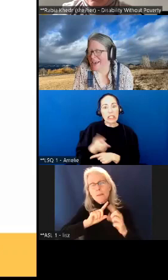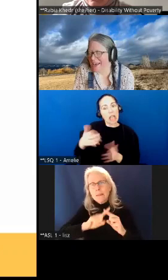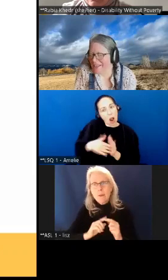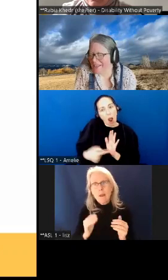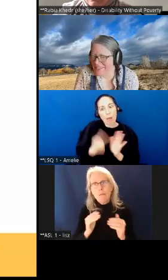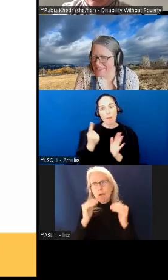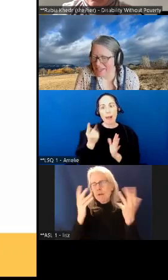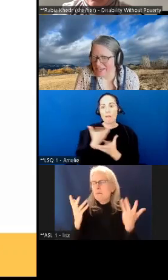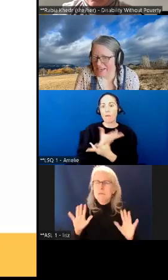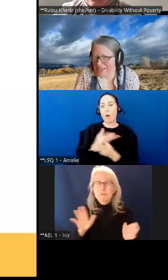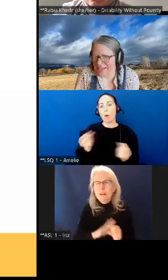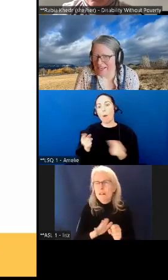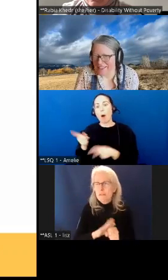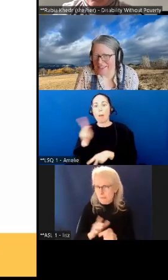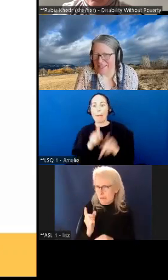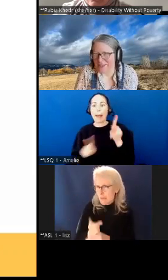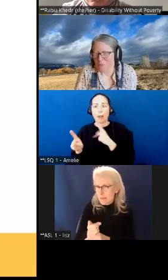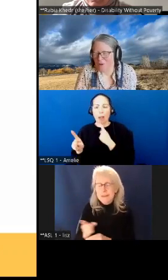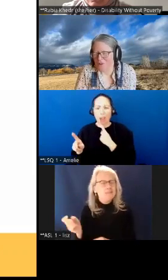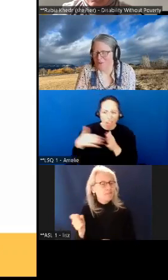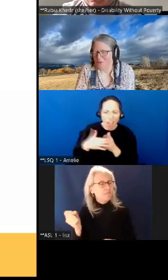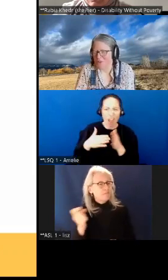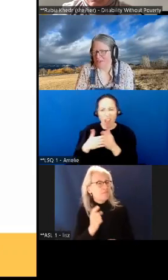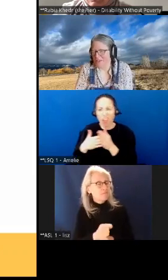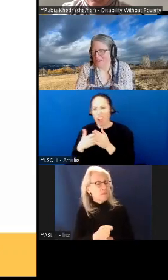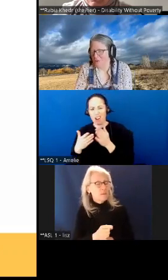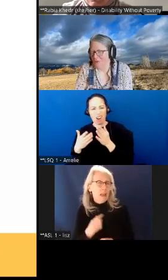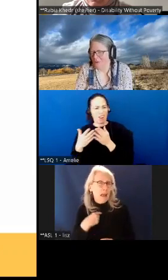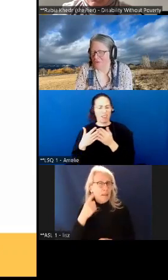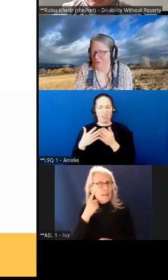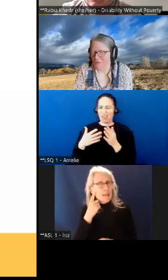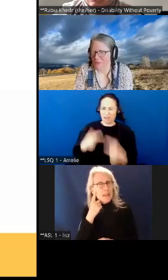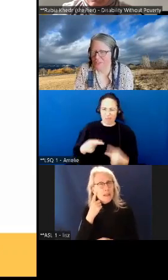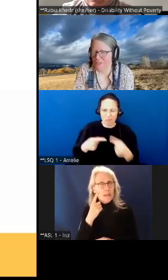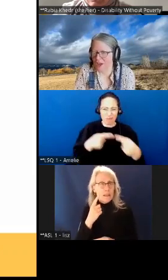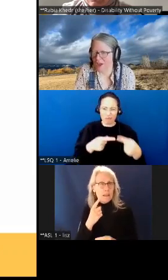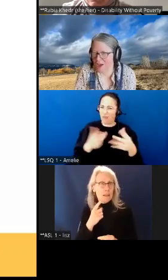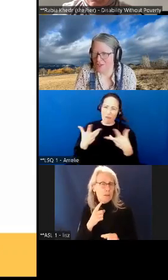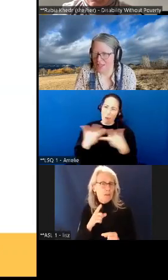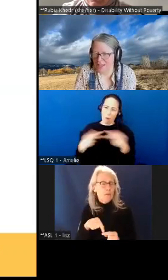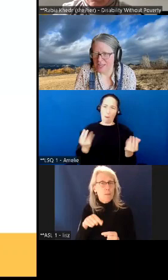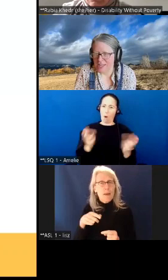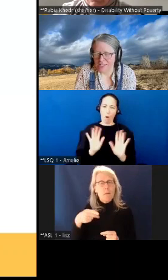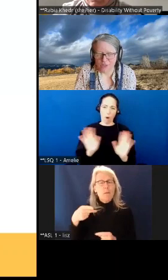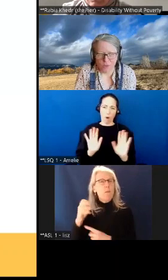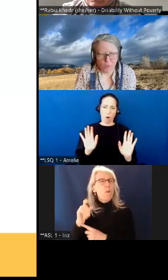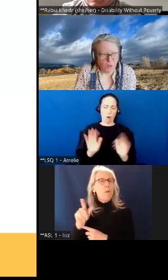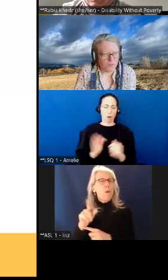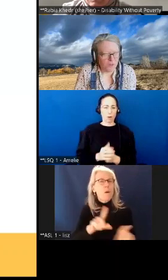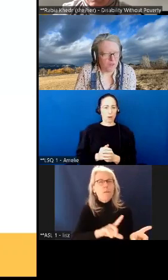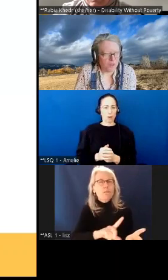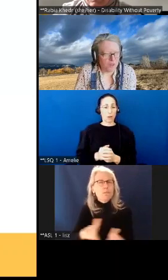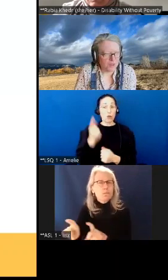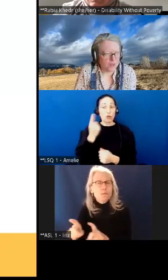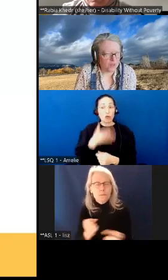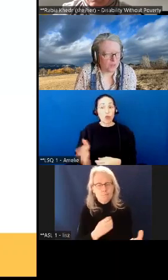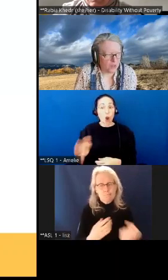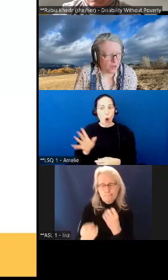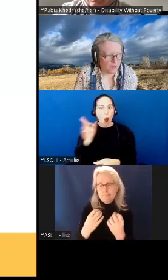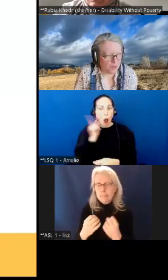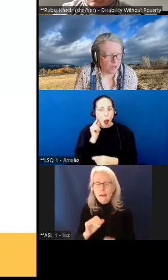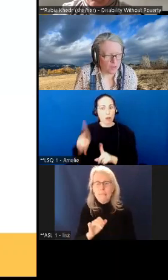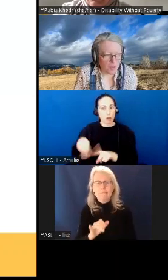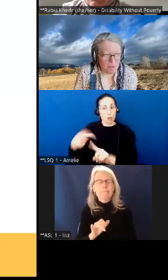yeah and i i think one of the things that we've heard from the start is that one of the things